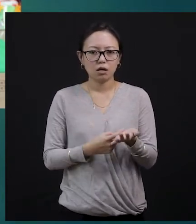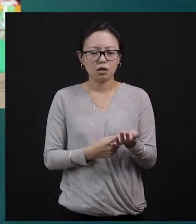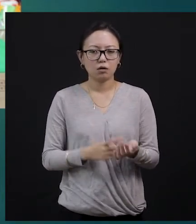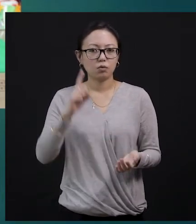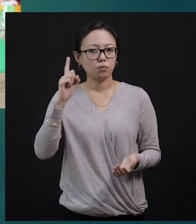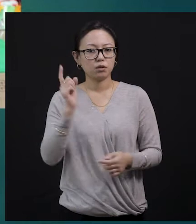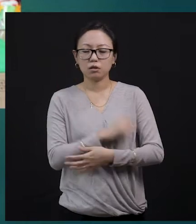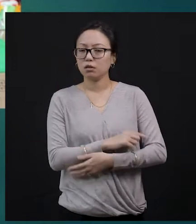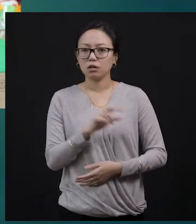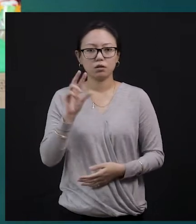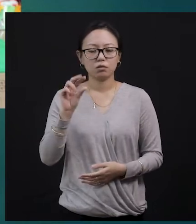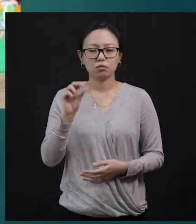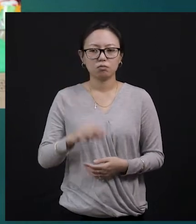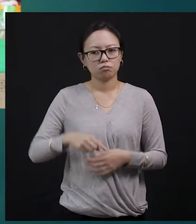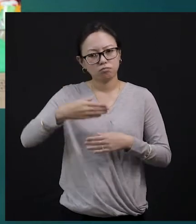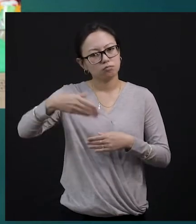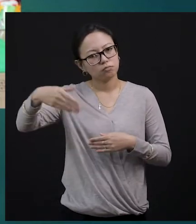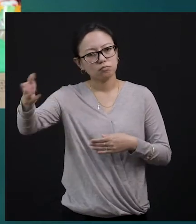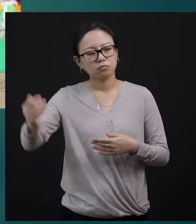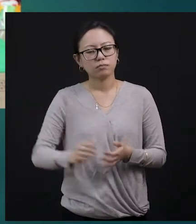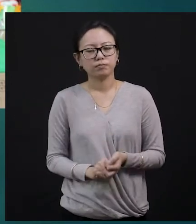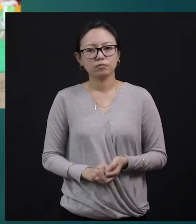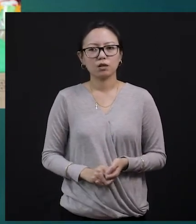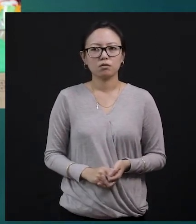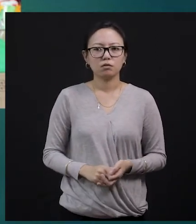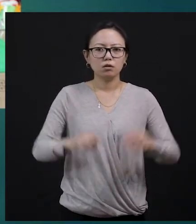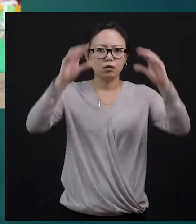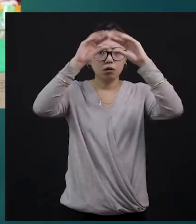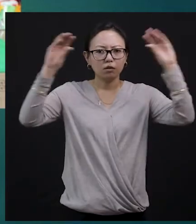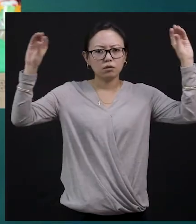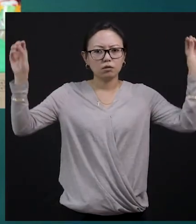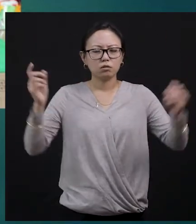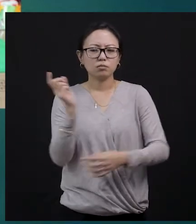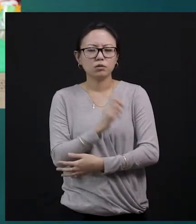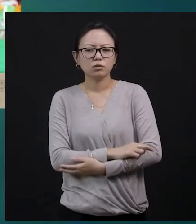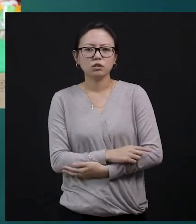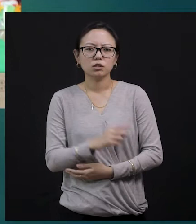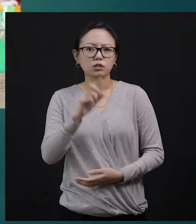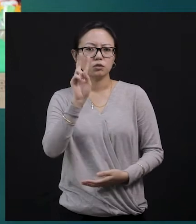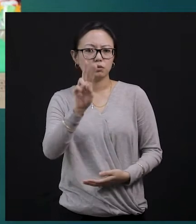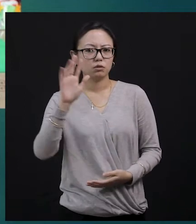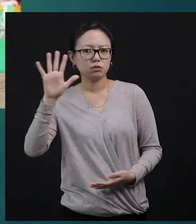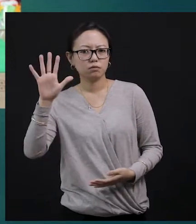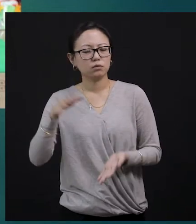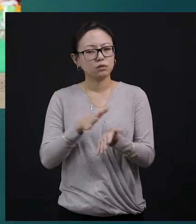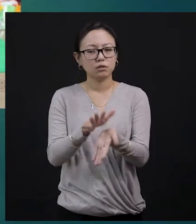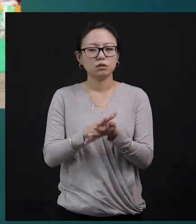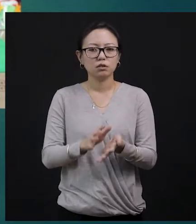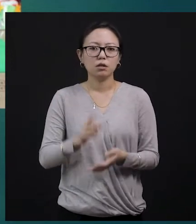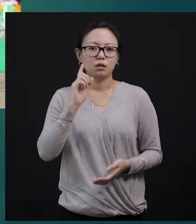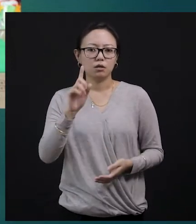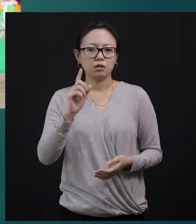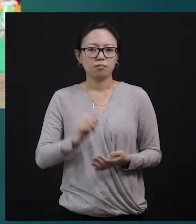25th of December, but the celebration continues for almost 15-20 days also. There will be dread fears, there will be